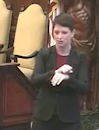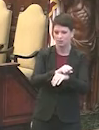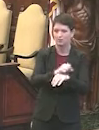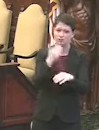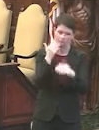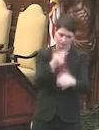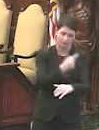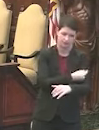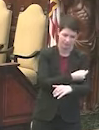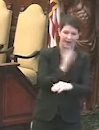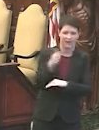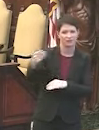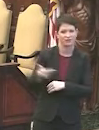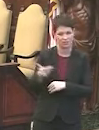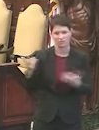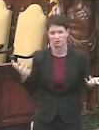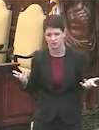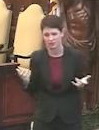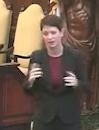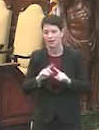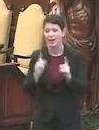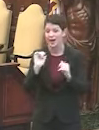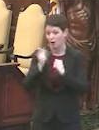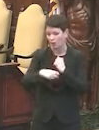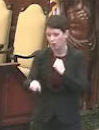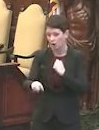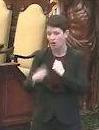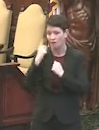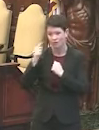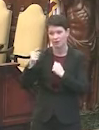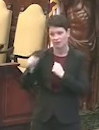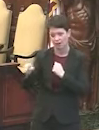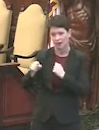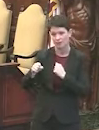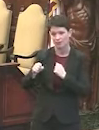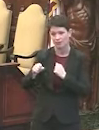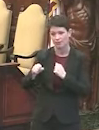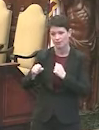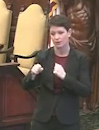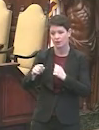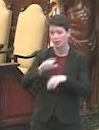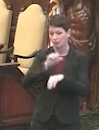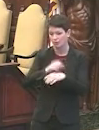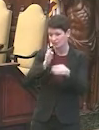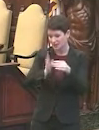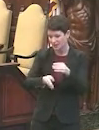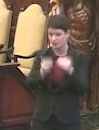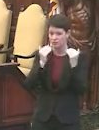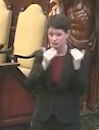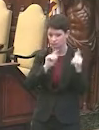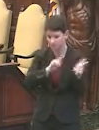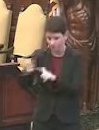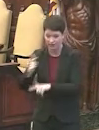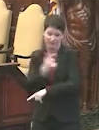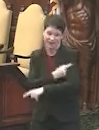got that invitation. So, uh, I don't know how long it'll be for them to get that appointment done and to be vaccinated.